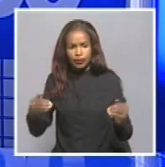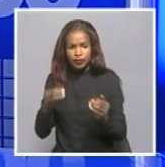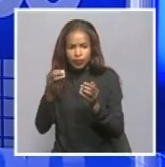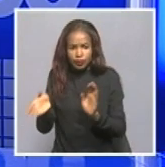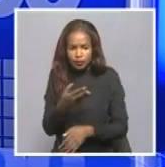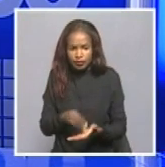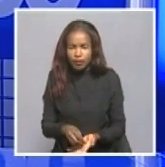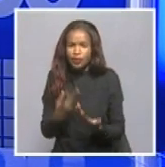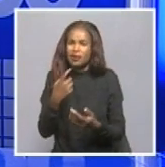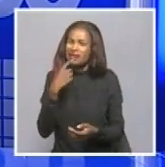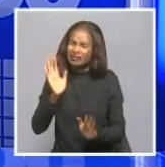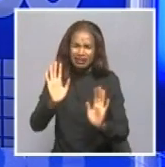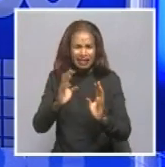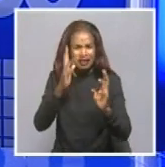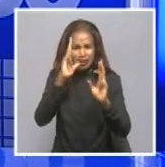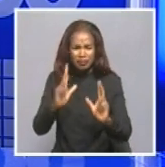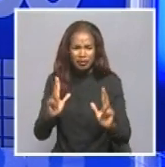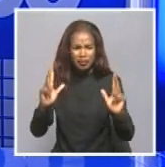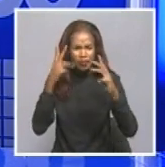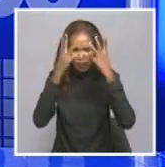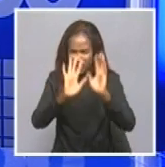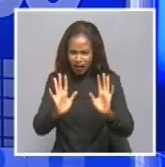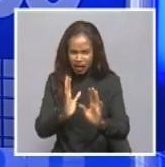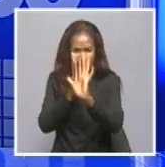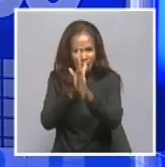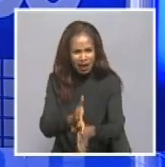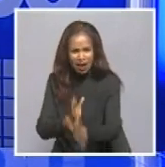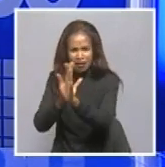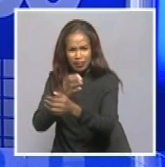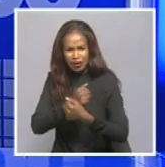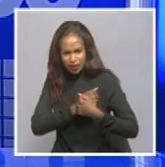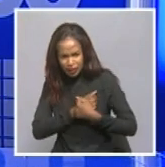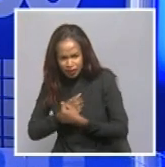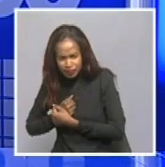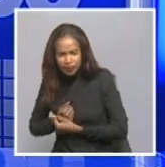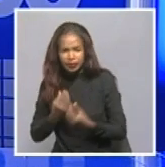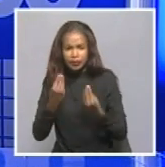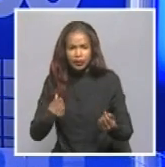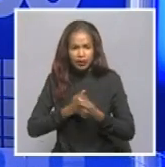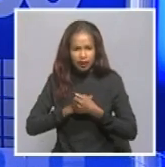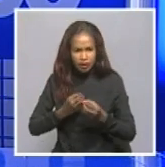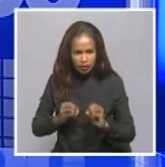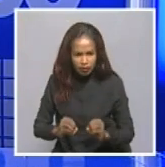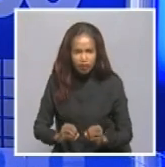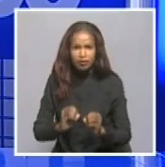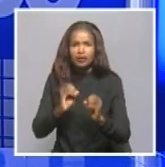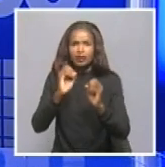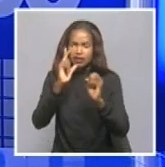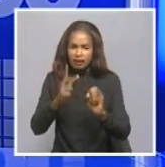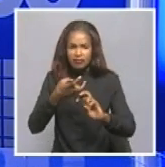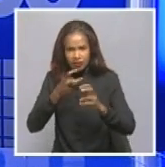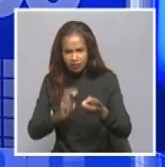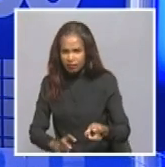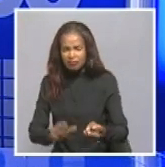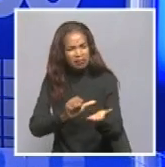Eradication and Social Welfare in the Presidency that grant payments to their elderly, orphans and vulnerable children will not be disrupted by the